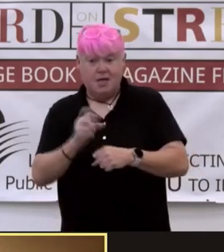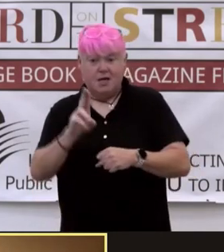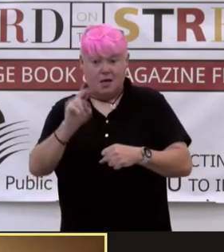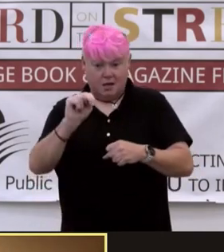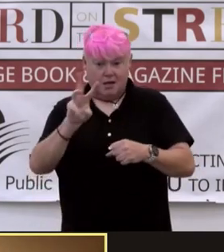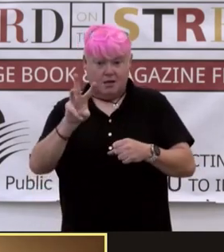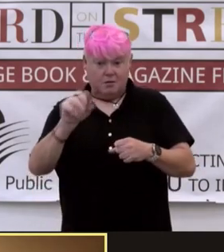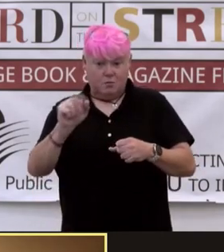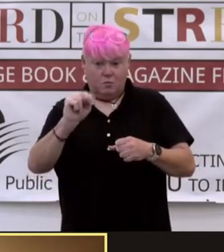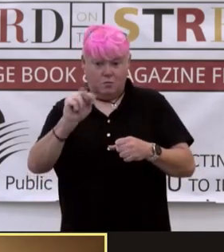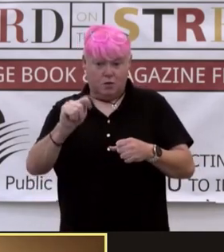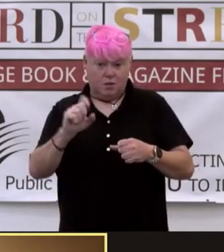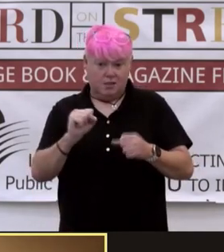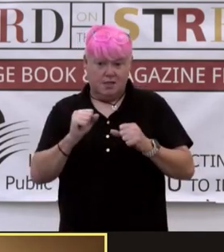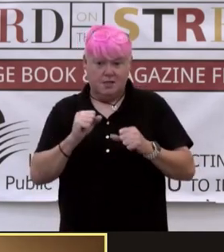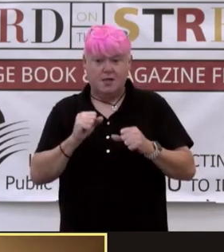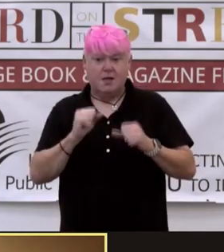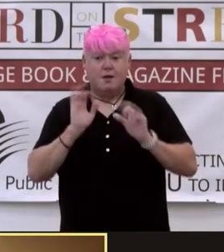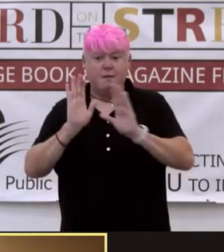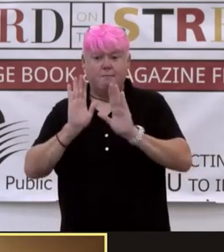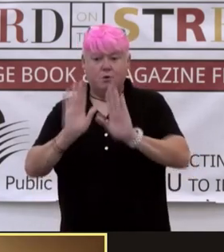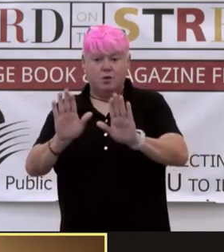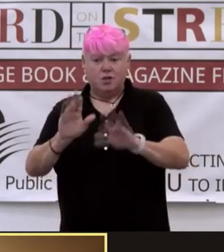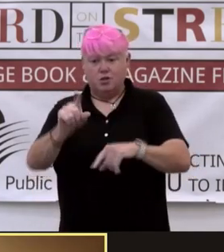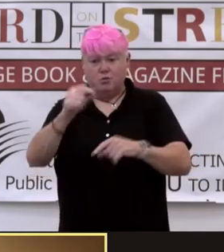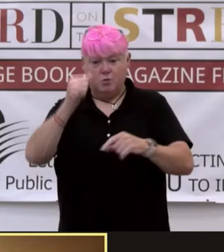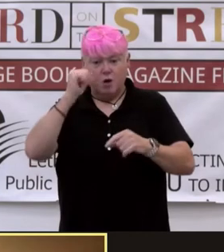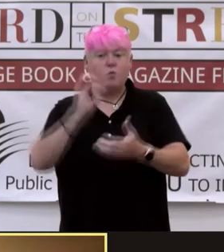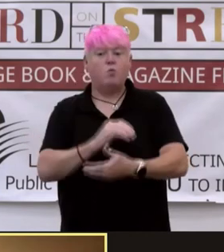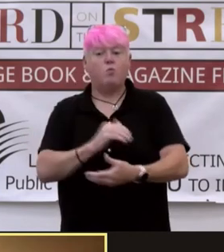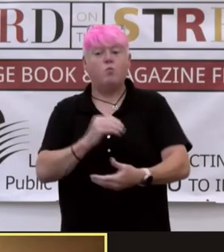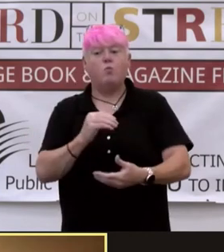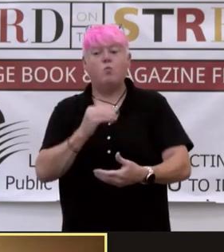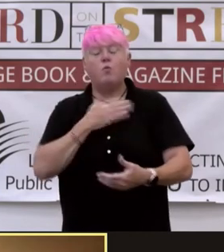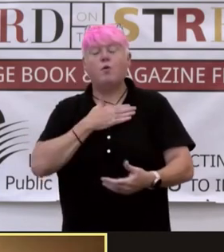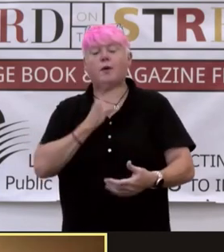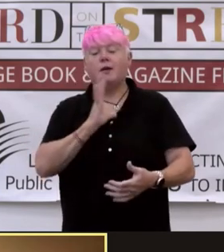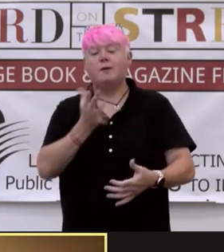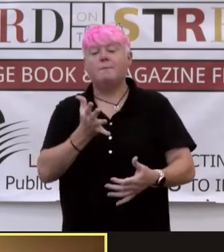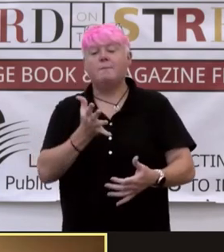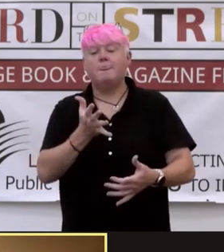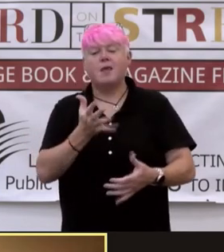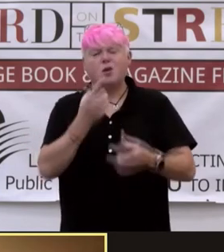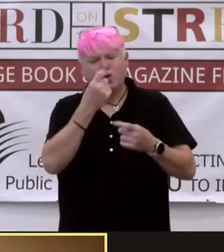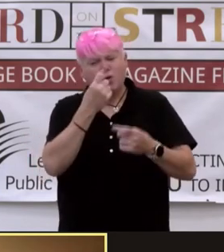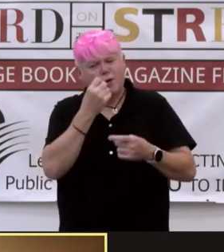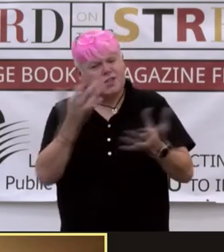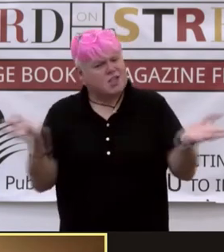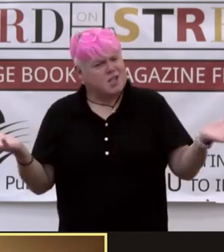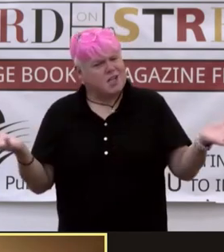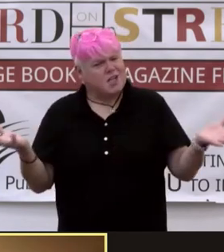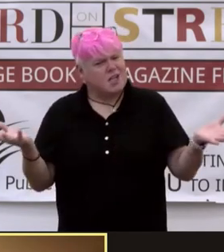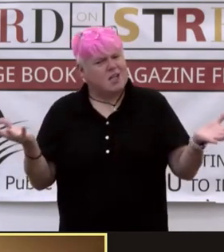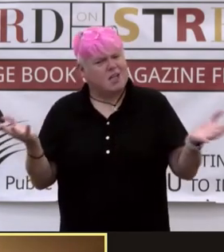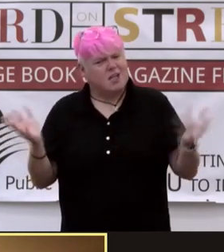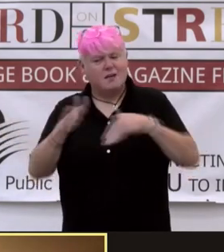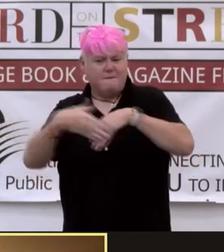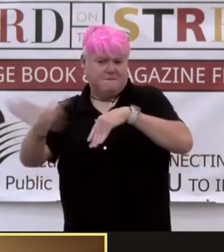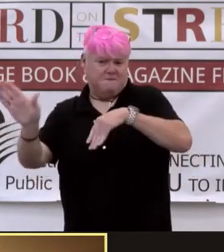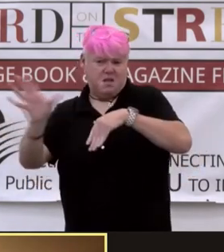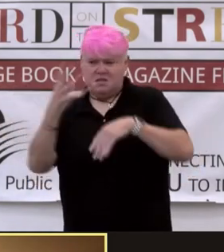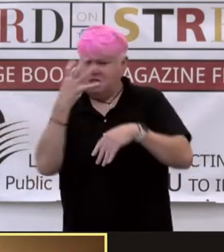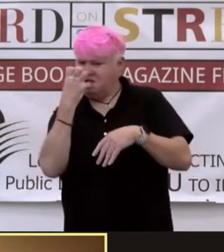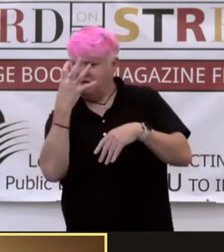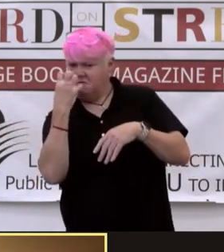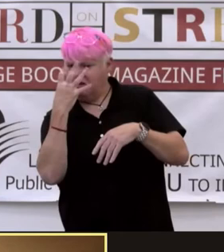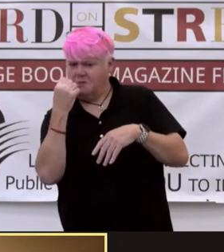a woman. Do you have any idea who she is? Arash says, if only to deflect some of the anger directed at Aruna by